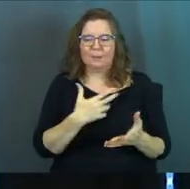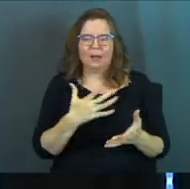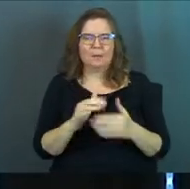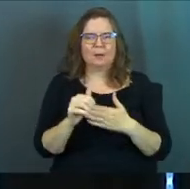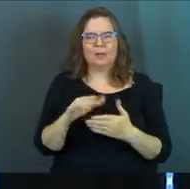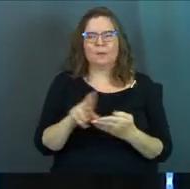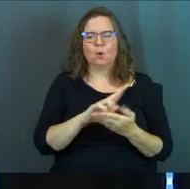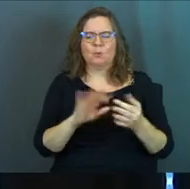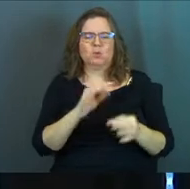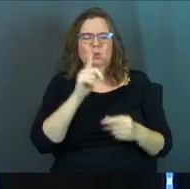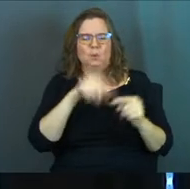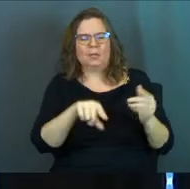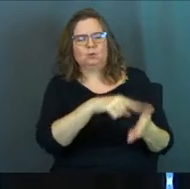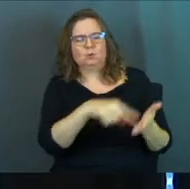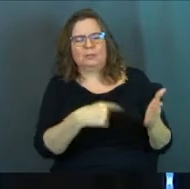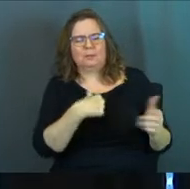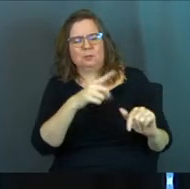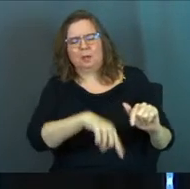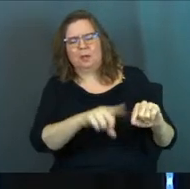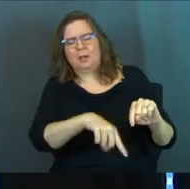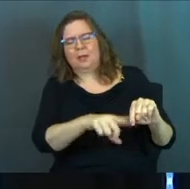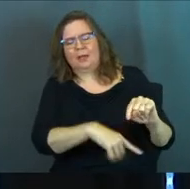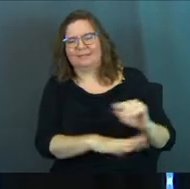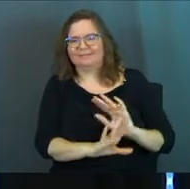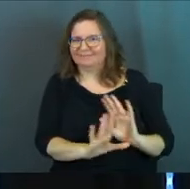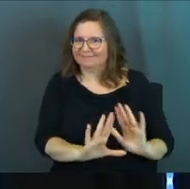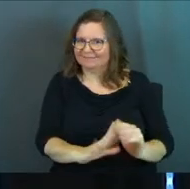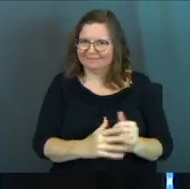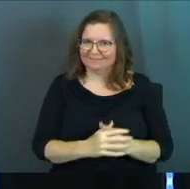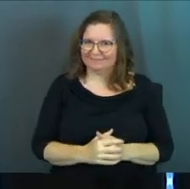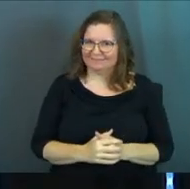just led by the Holy Spirit. You don't get to tell me anything that I'm doing is wrong.